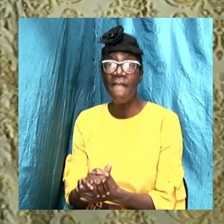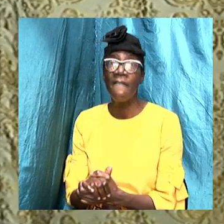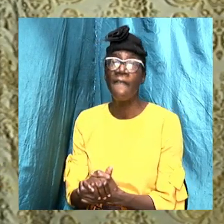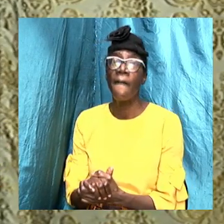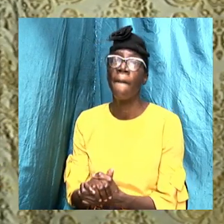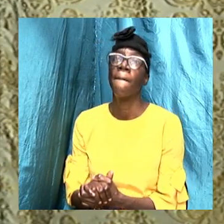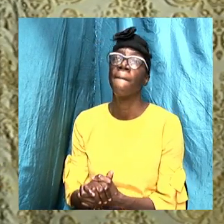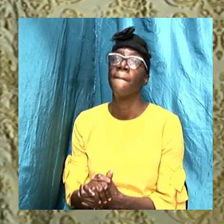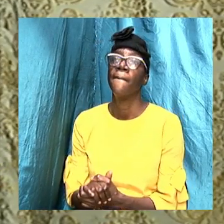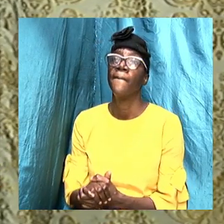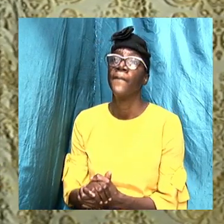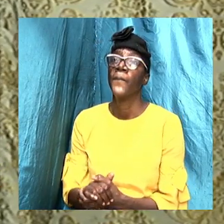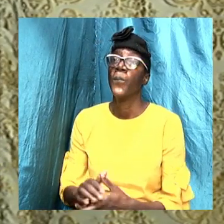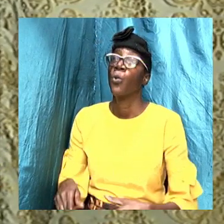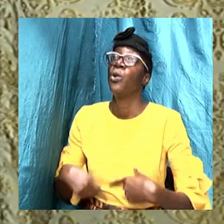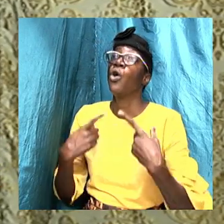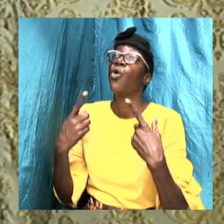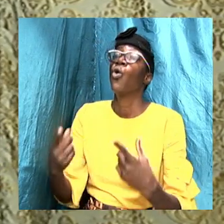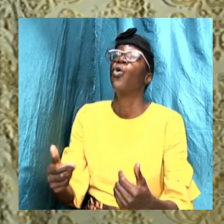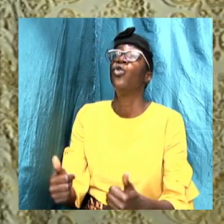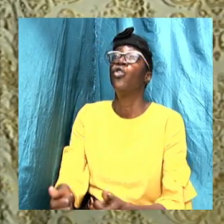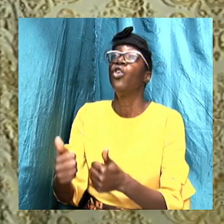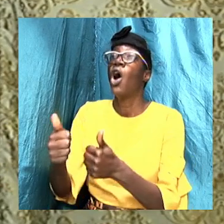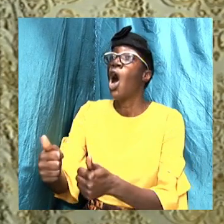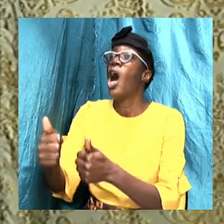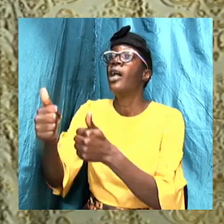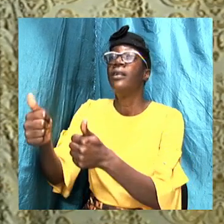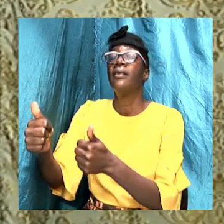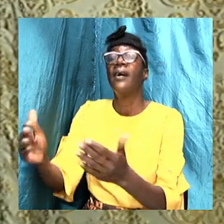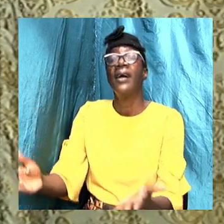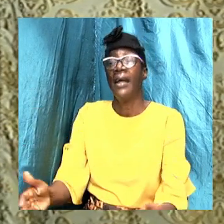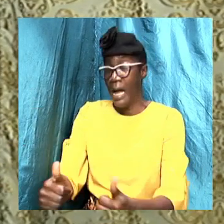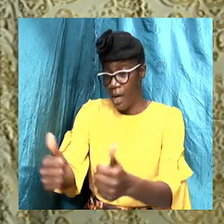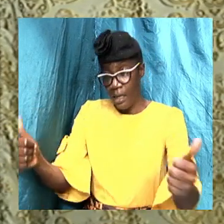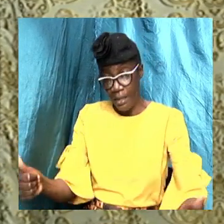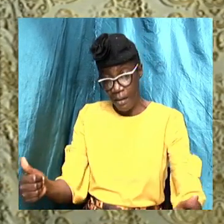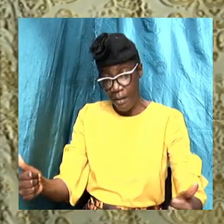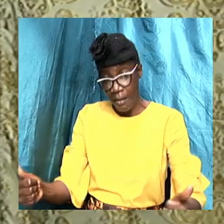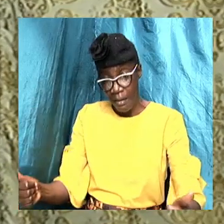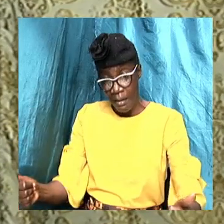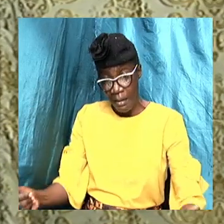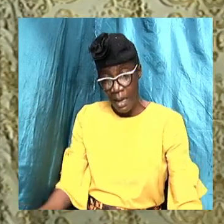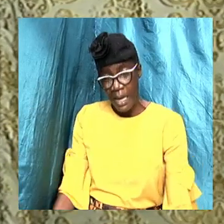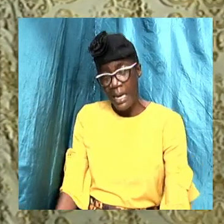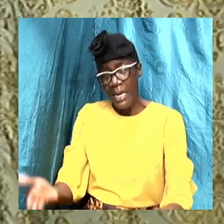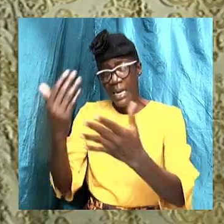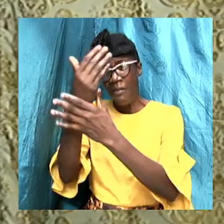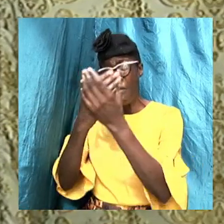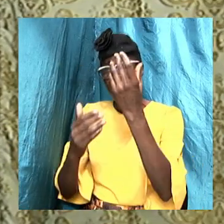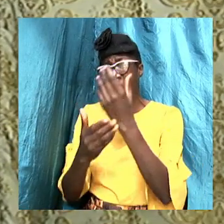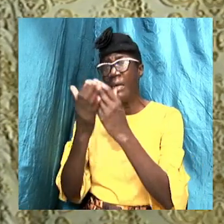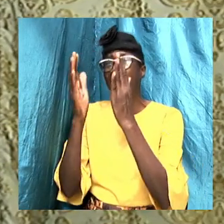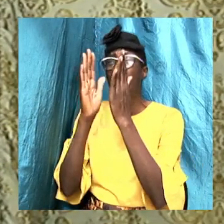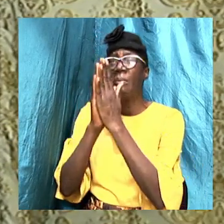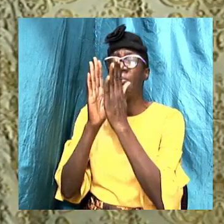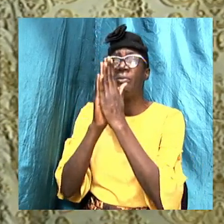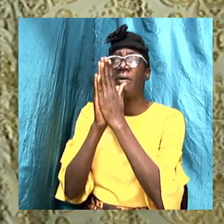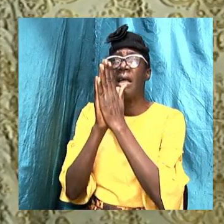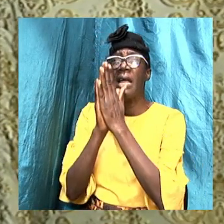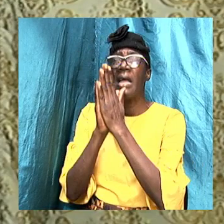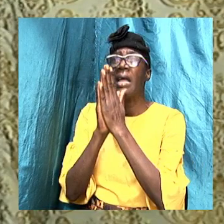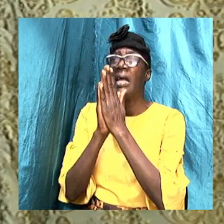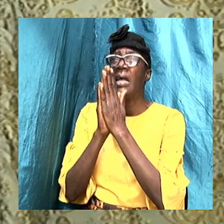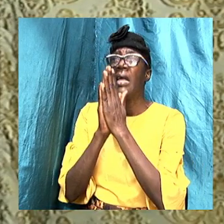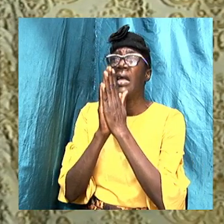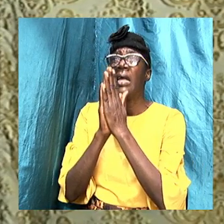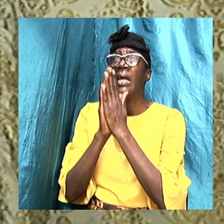Now that when you go to an altar and you lift your hands and you pray the prayer that somebody tells you to pray.